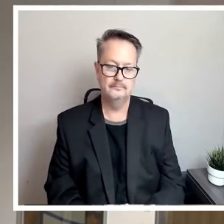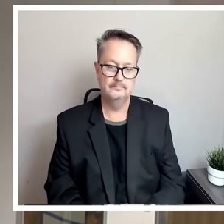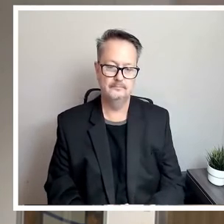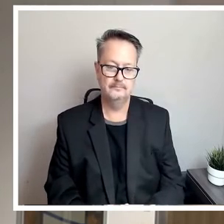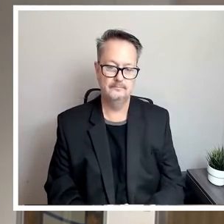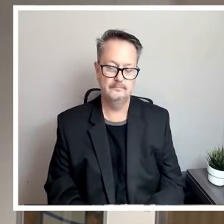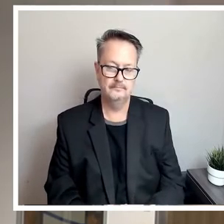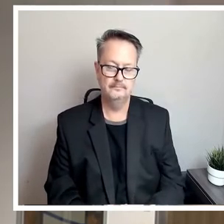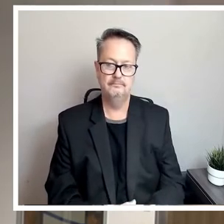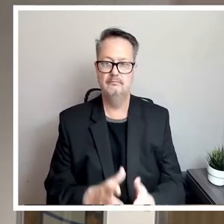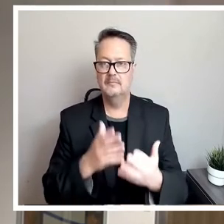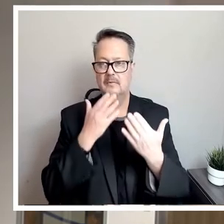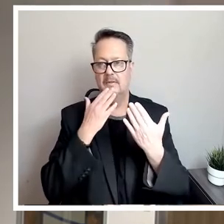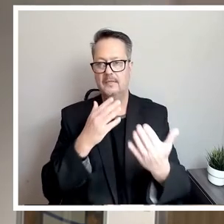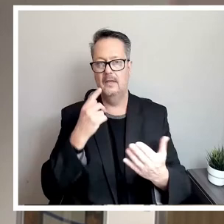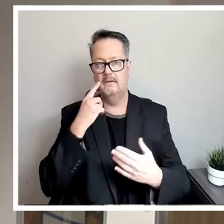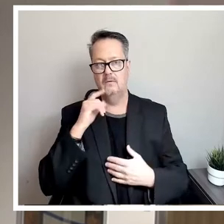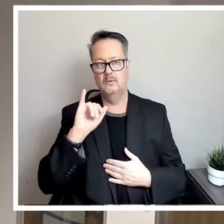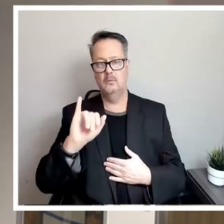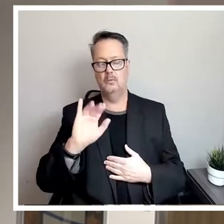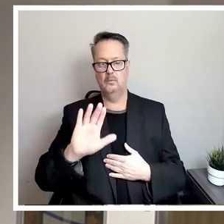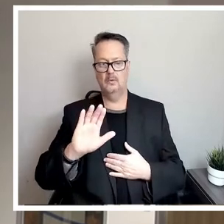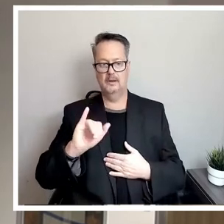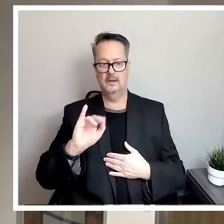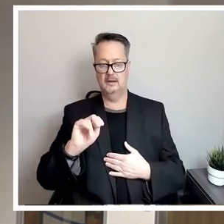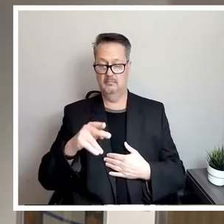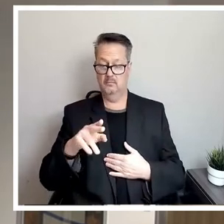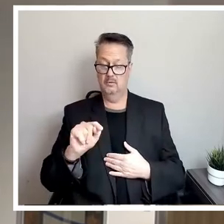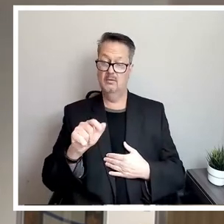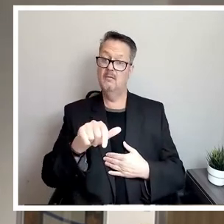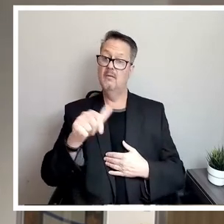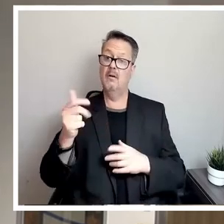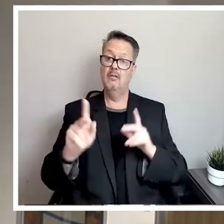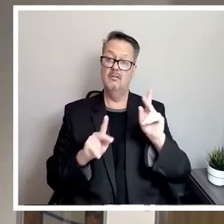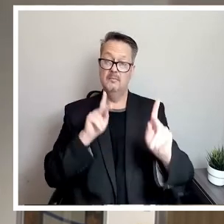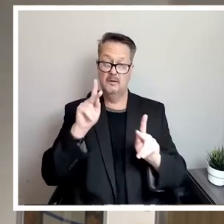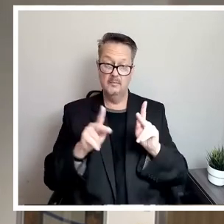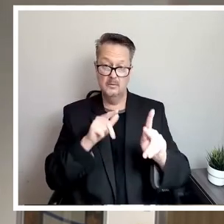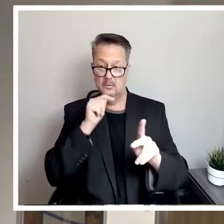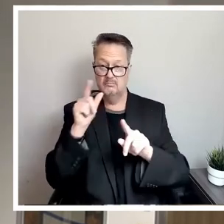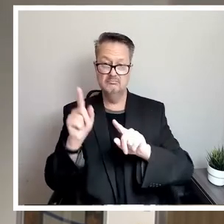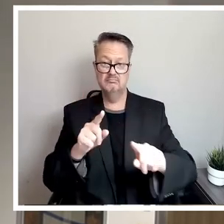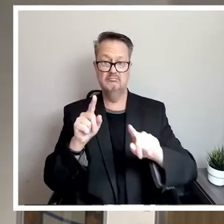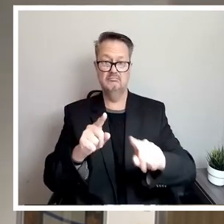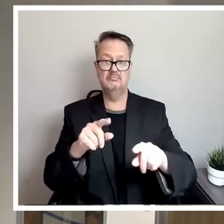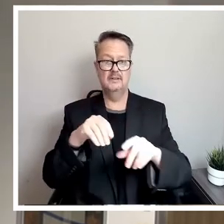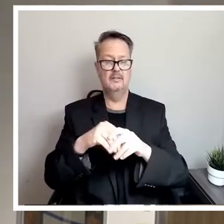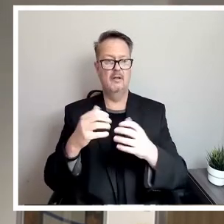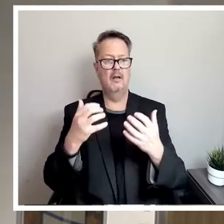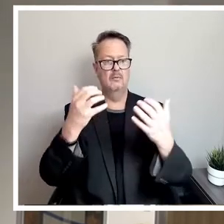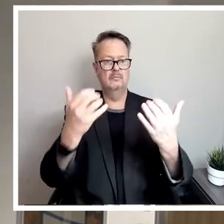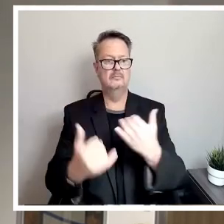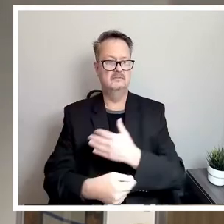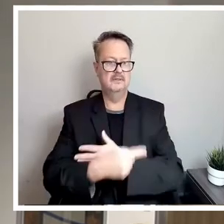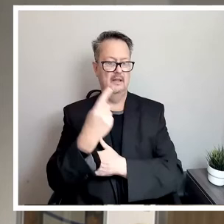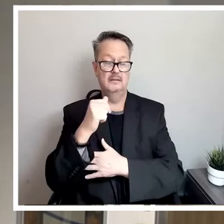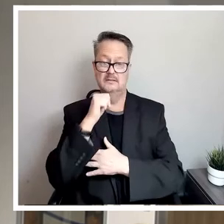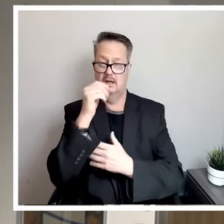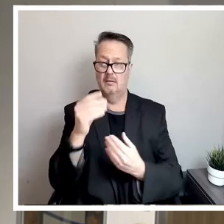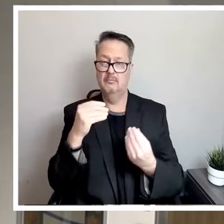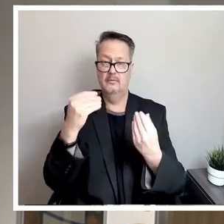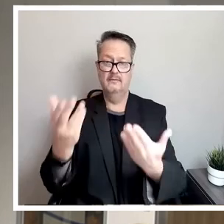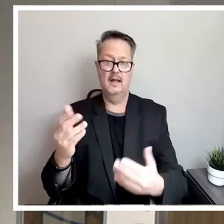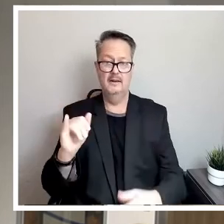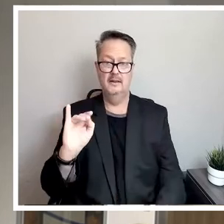Thank you for your input. Is there anyone else who's in attendance physically in the auditorium today that has not provided input that would